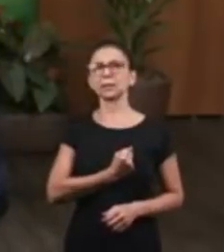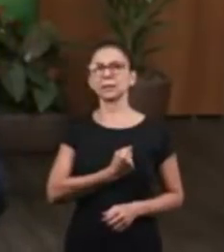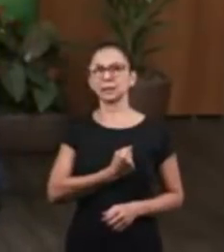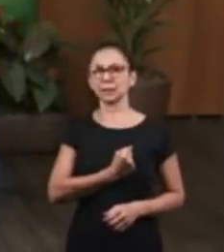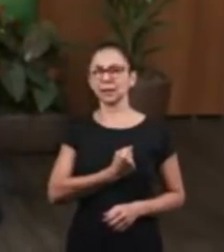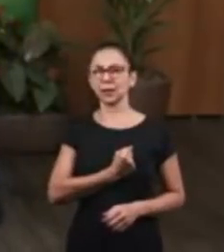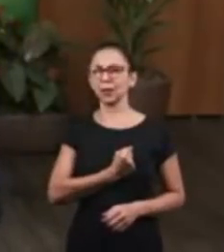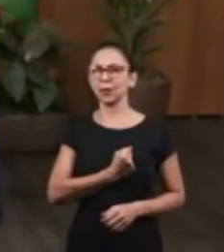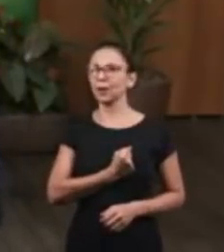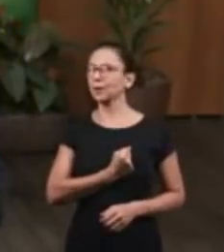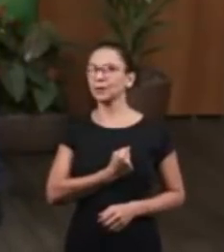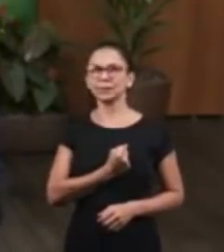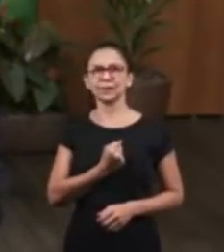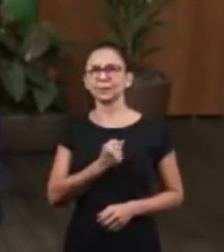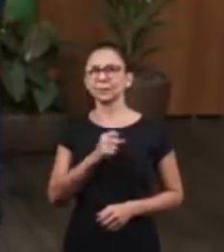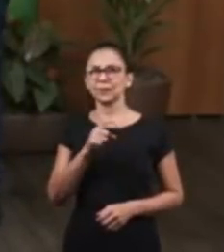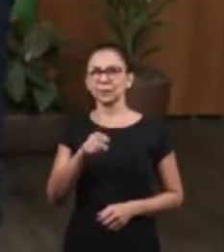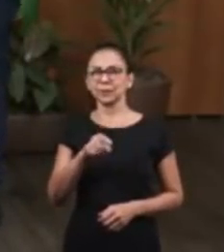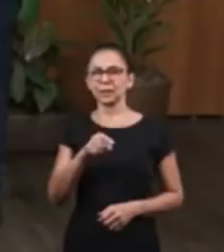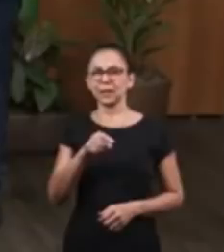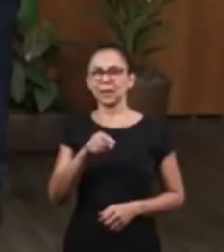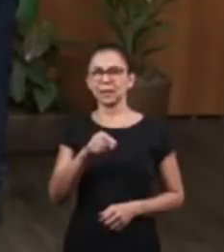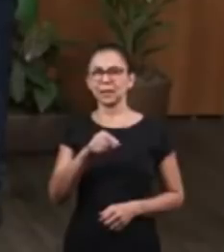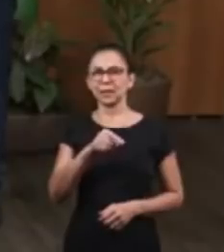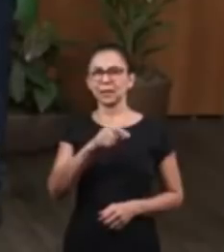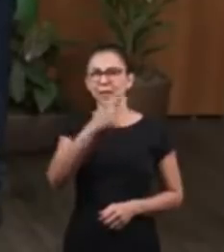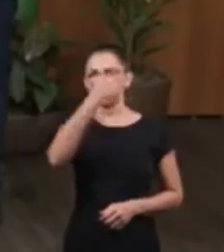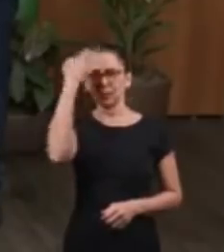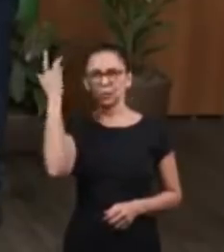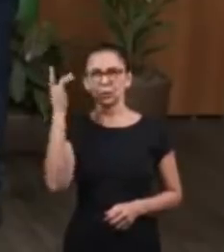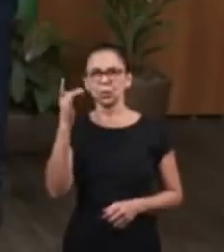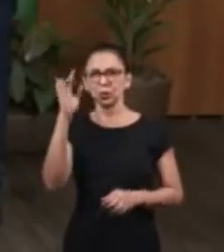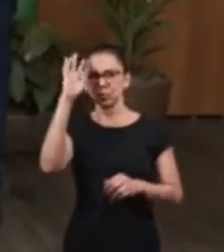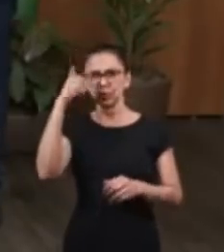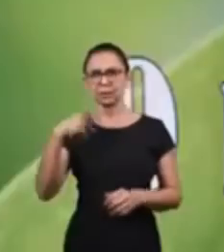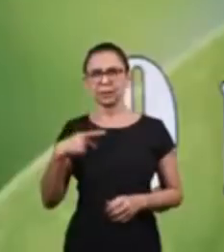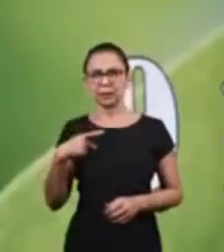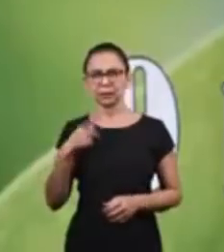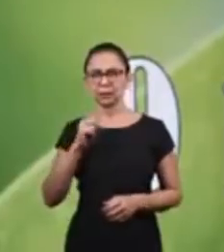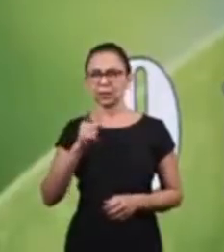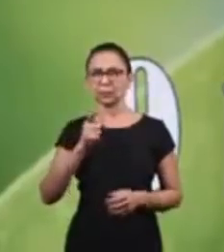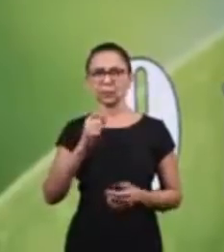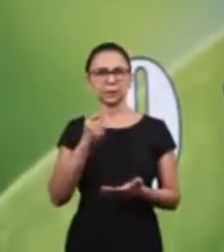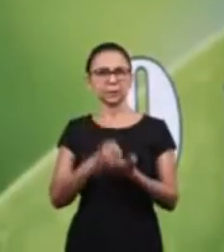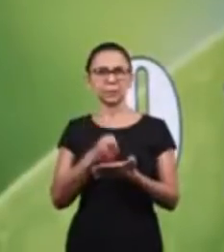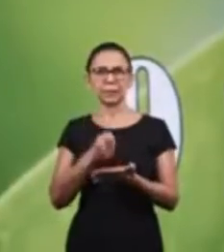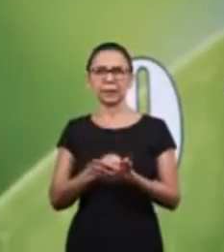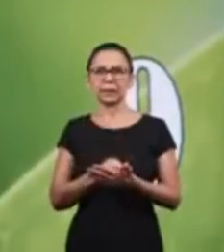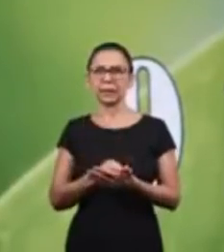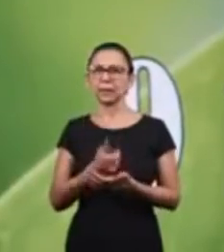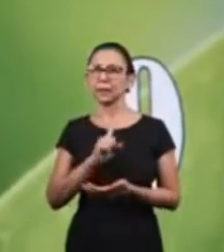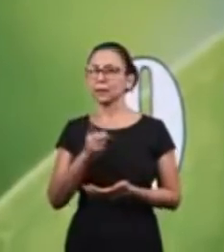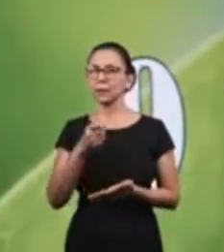is that man does not have to pay for his salvation.